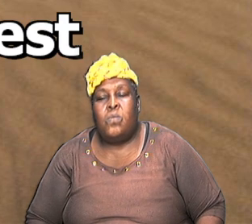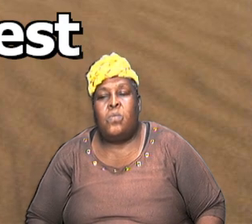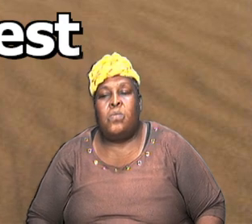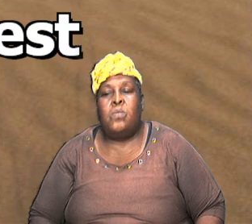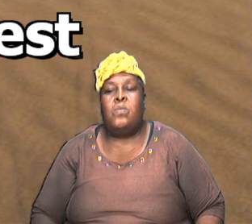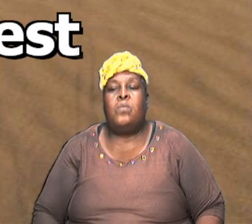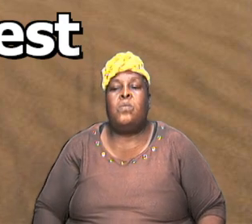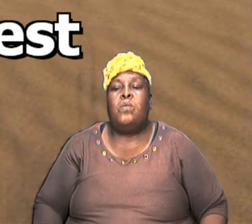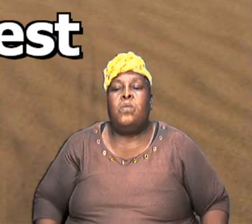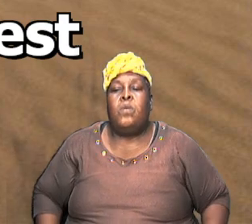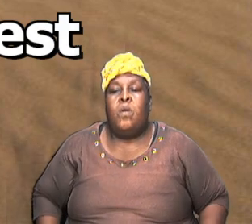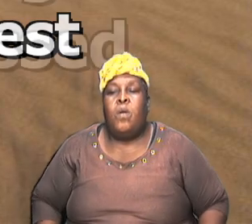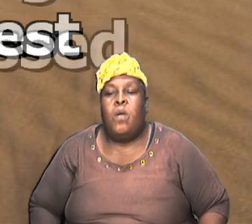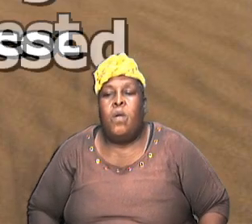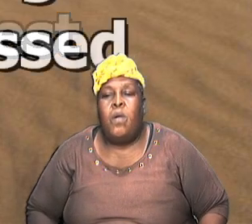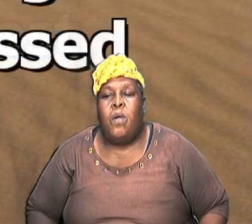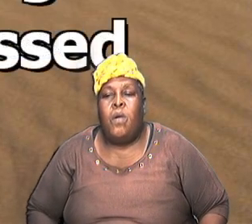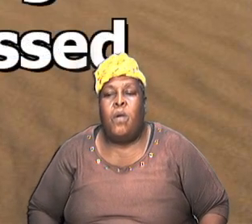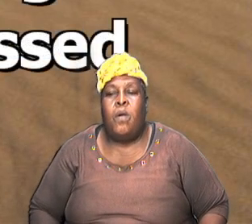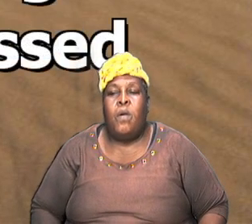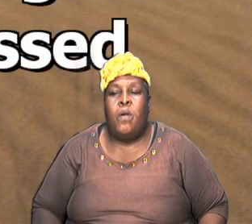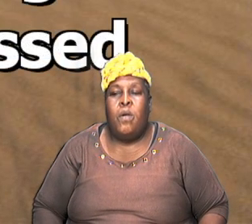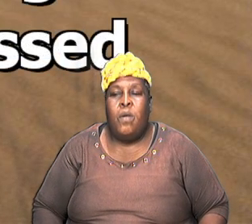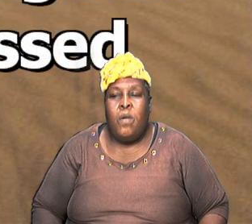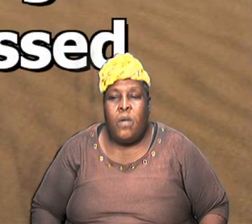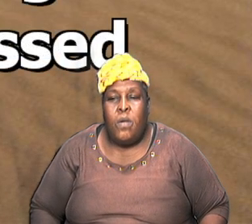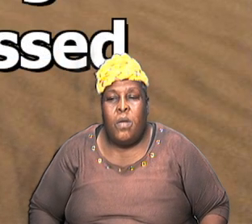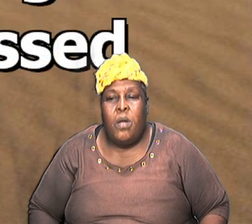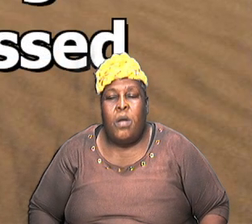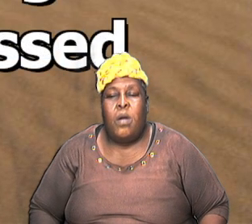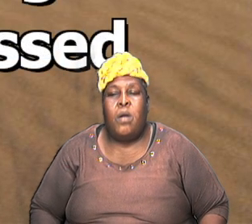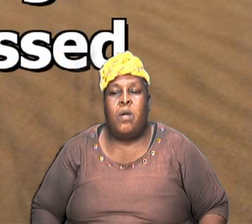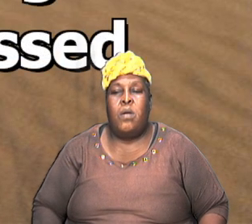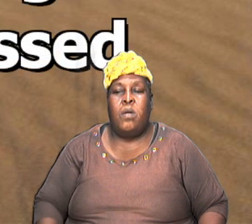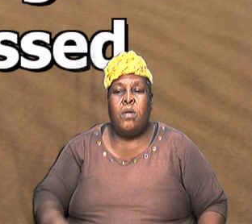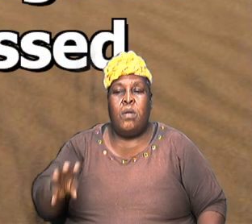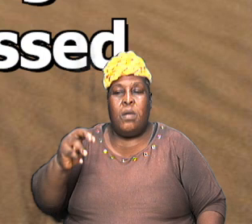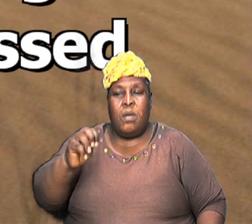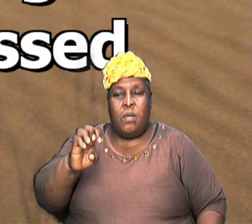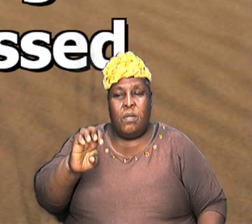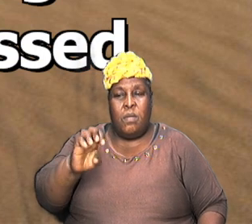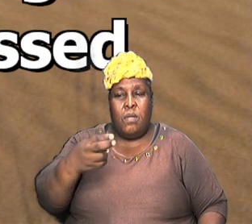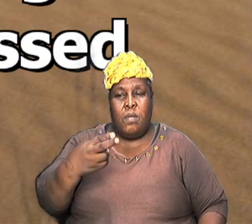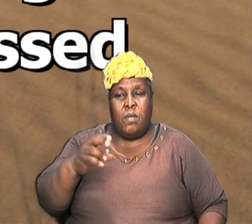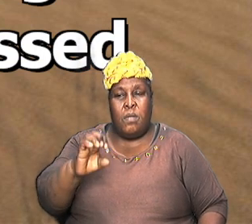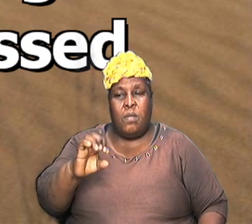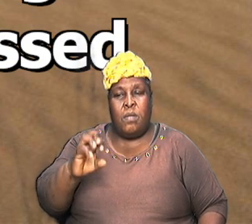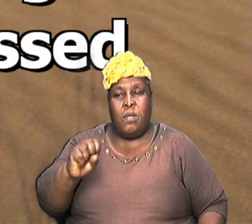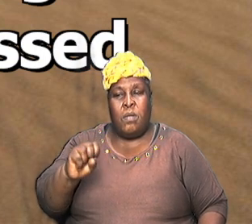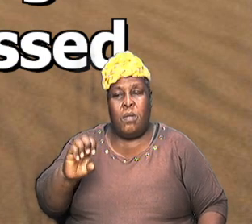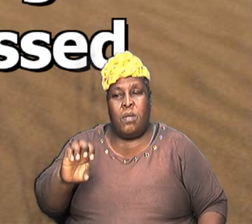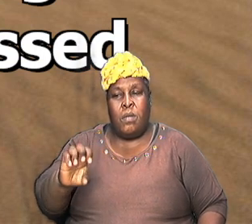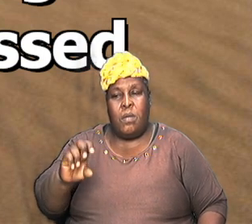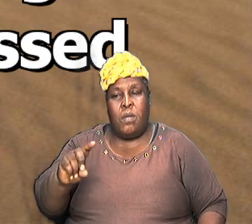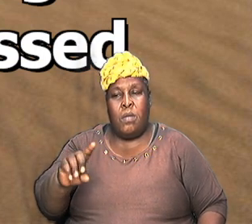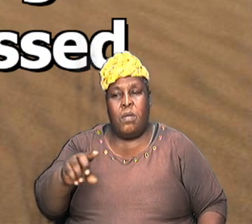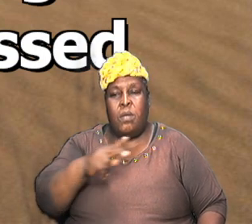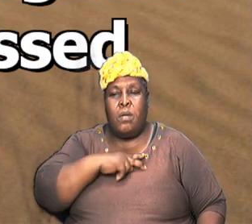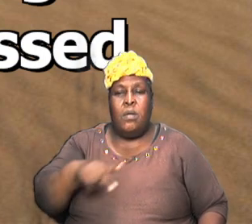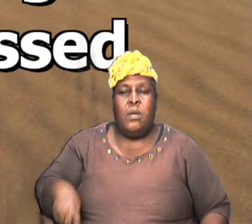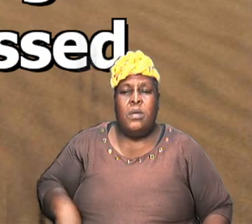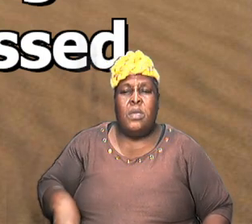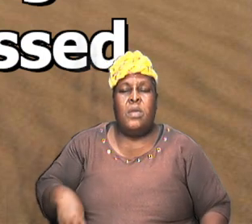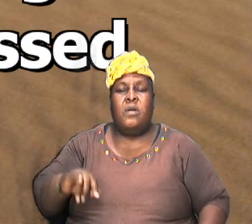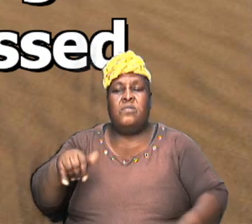run through yes because I really want us to look at a couple of scriptures for this melchizedek king of salem priest of the